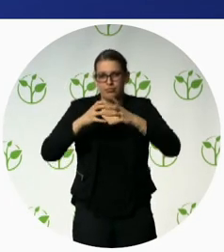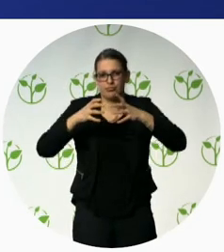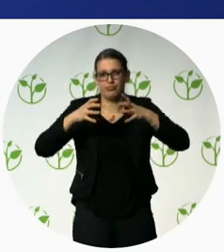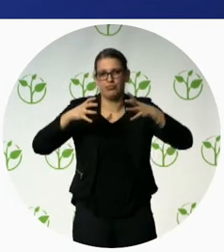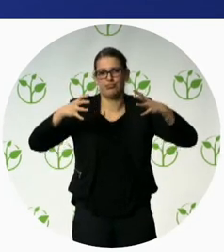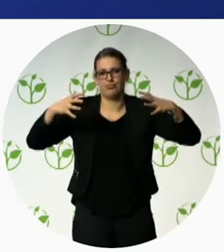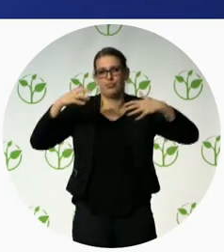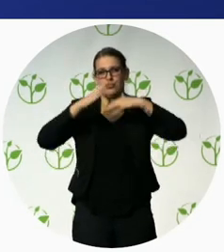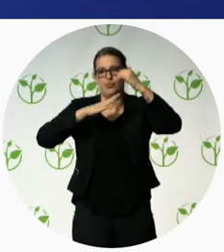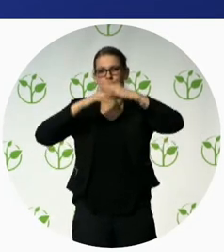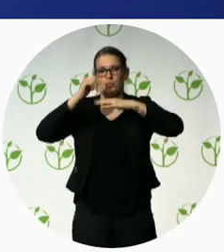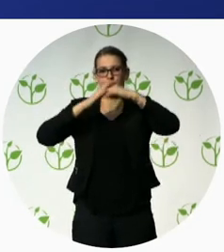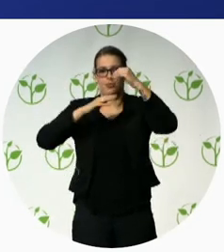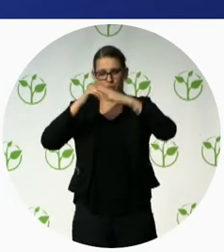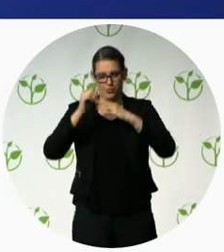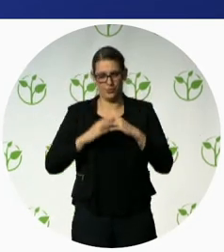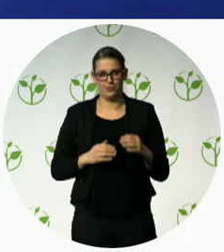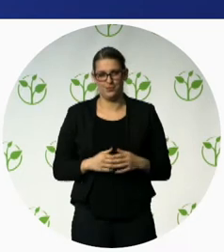piloting. Thank you.